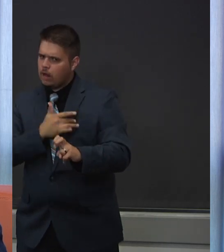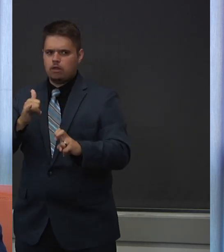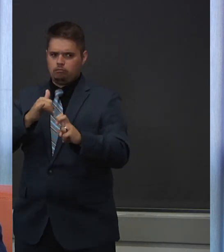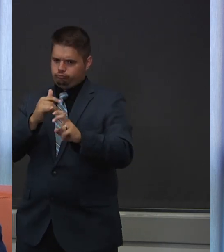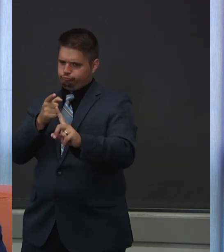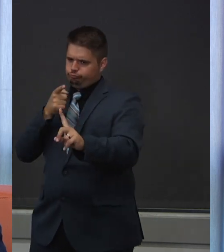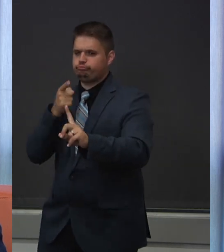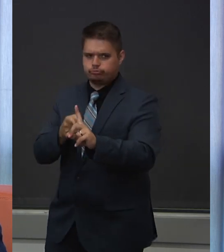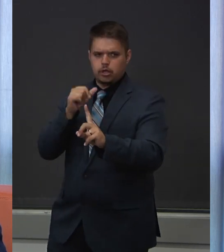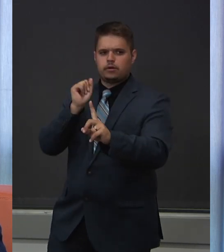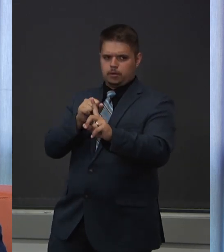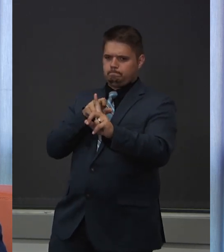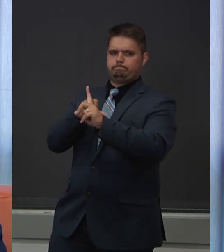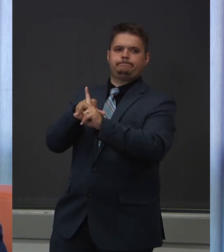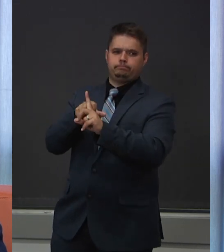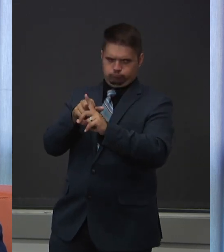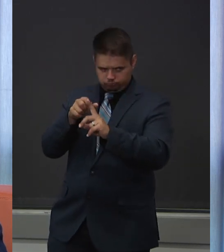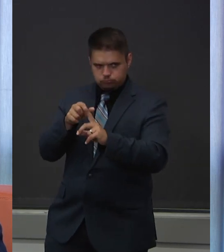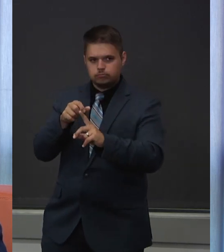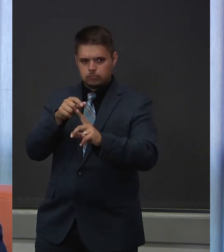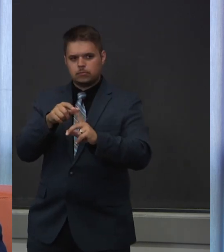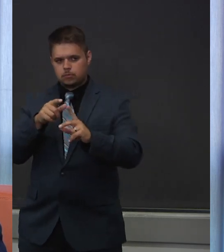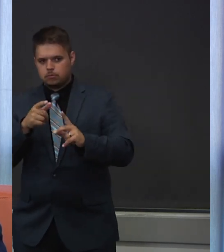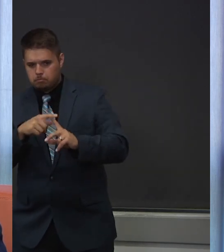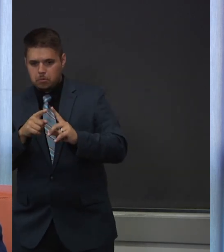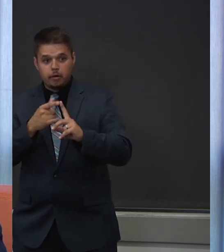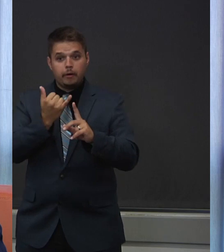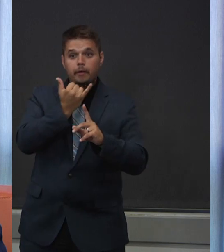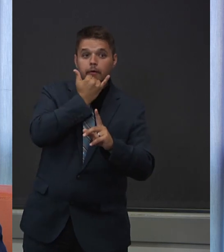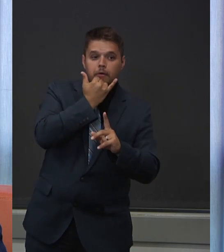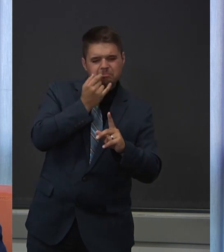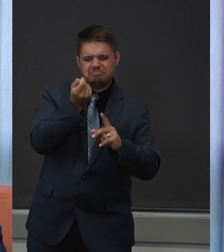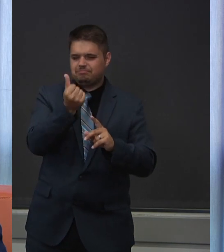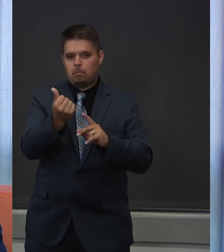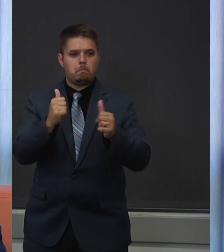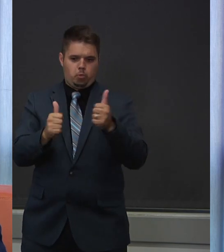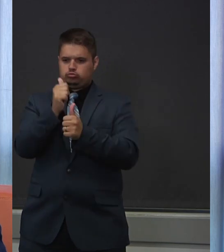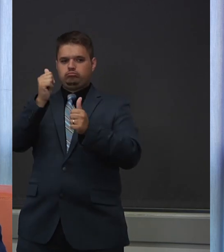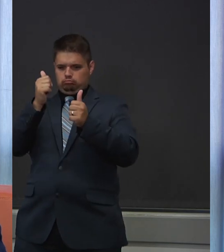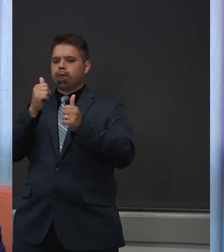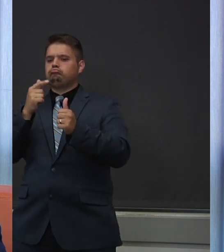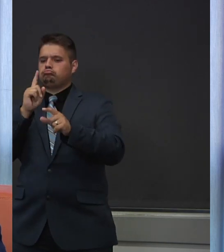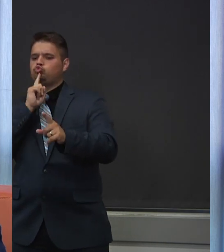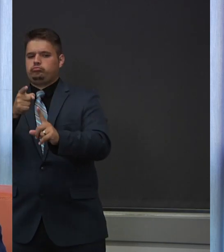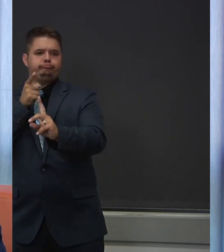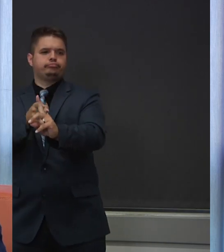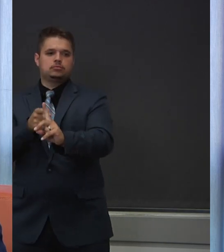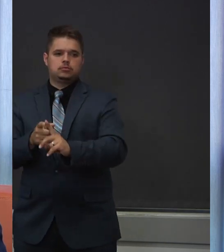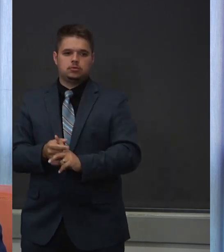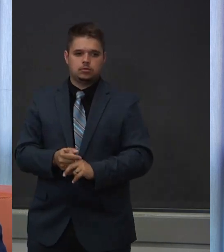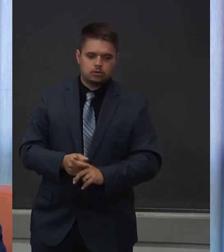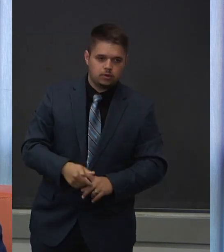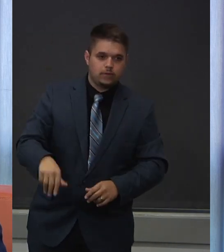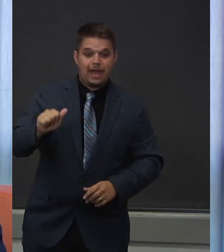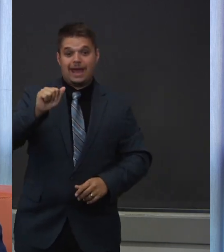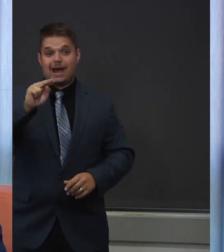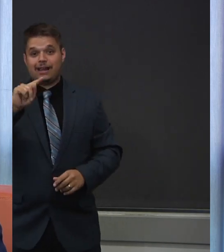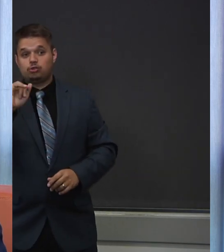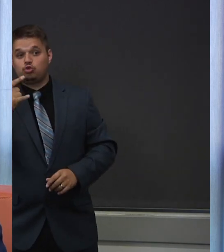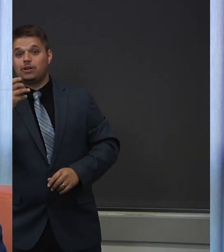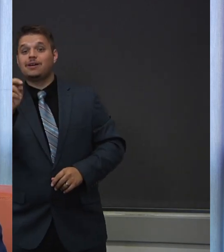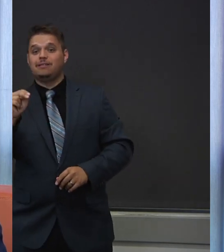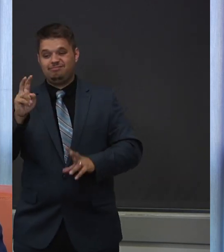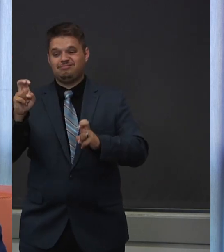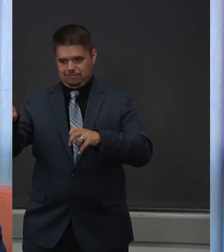positives even with that test. The antigen tests are usually more of a rapid test that looks for